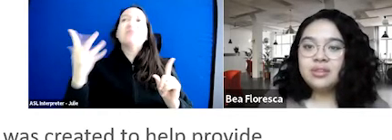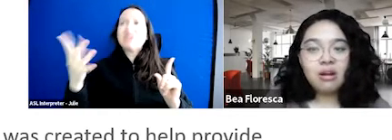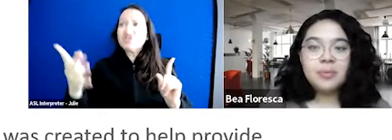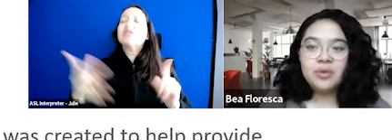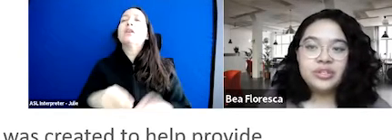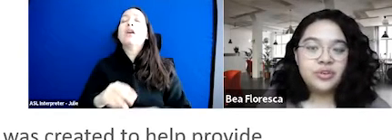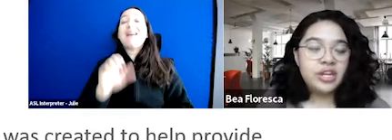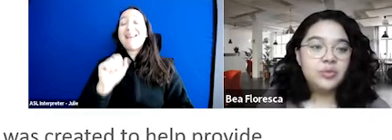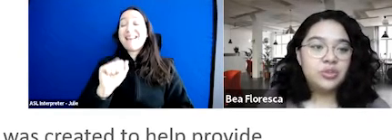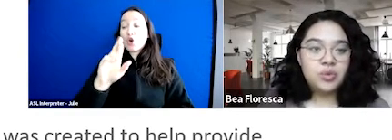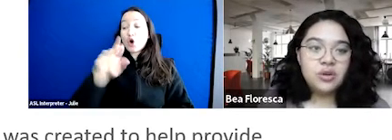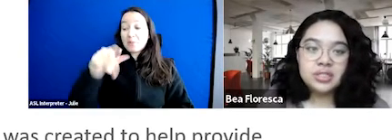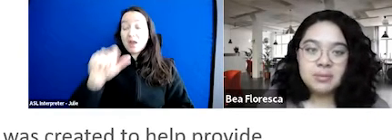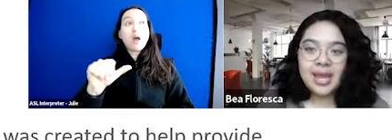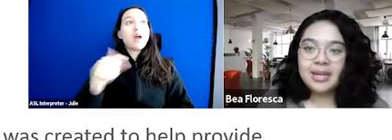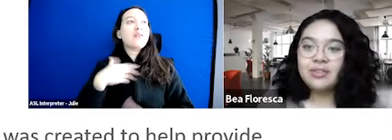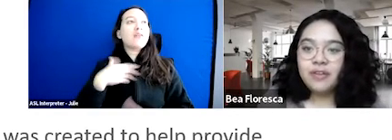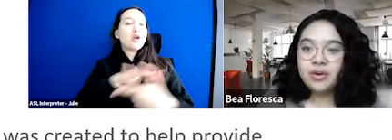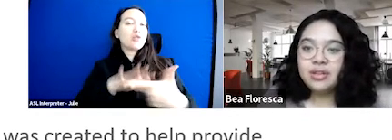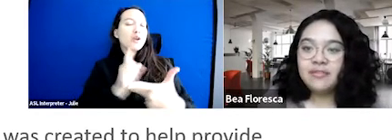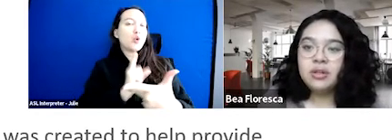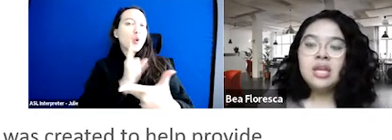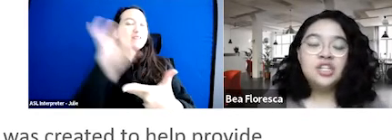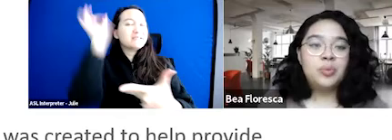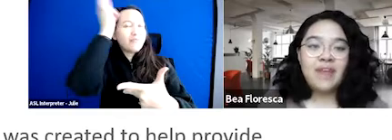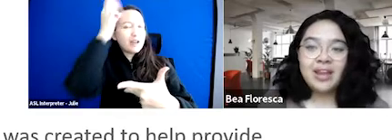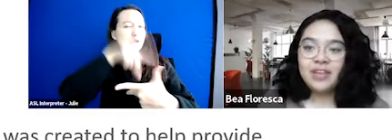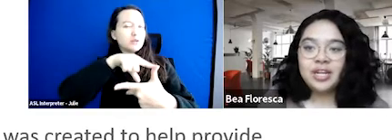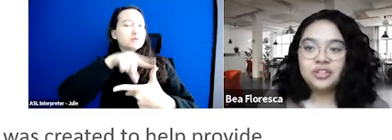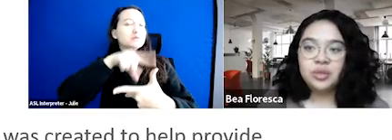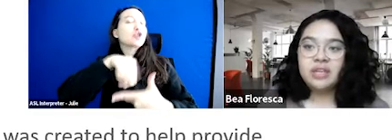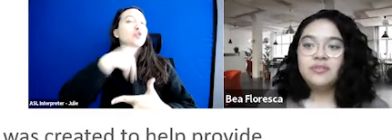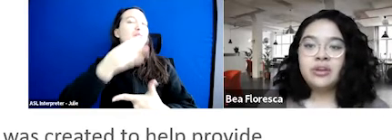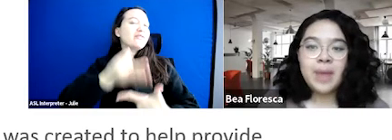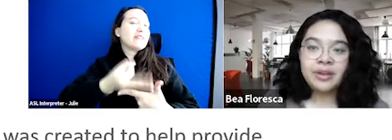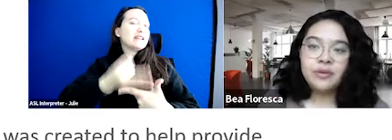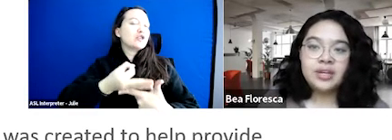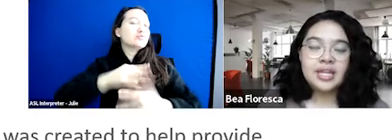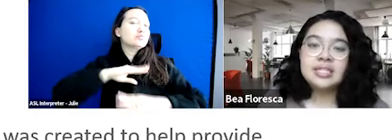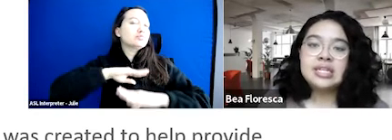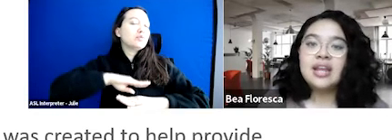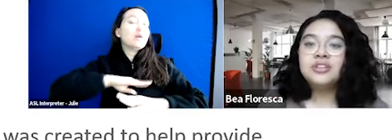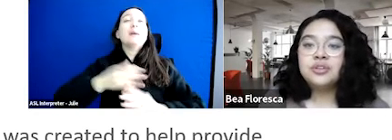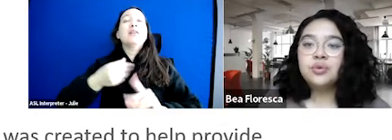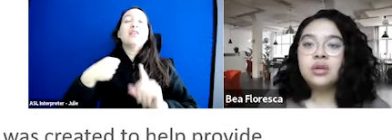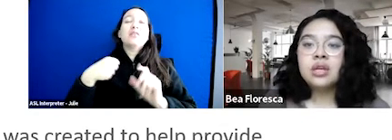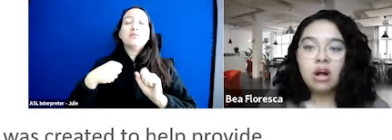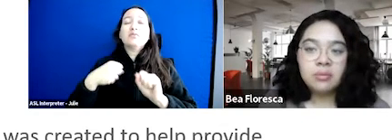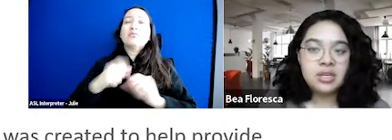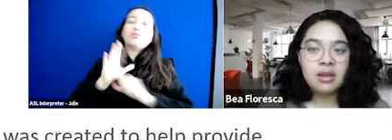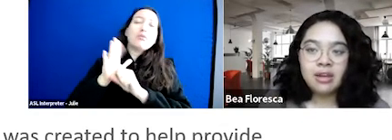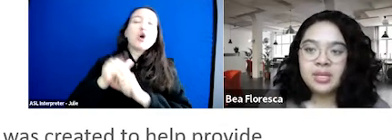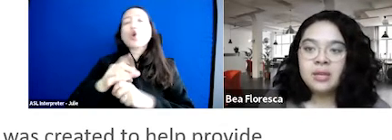So ARPA was created with three goals in mind at the federal level to provide financial relief to combat COVID-19 and to